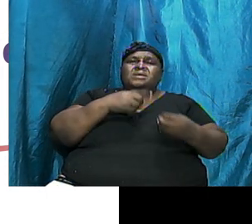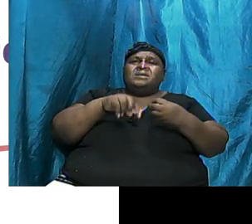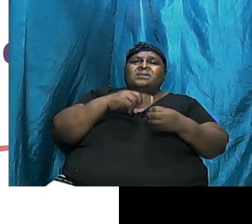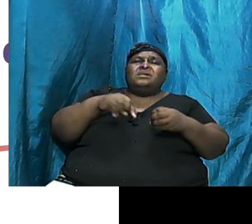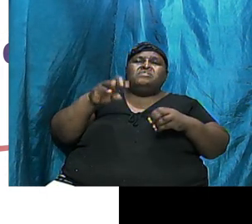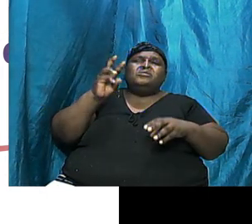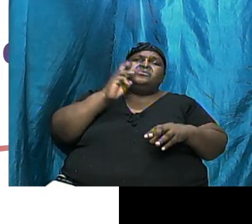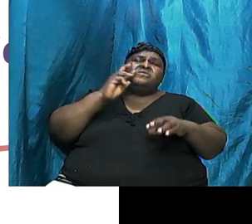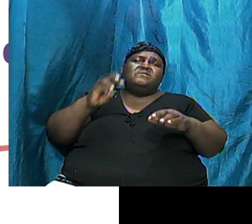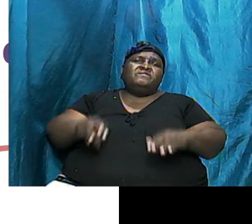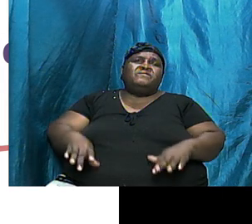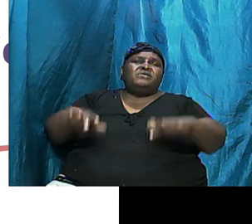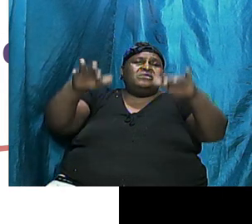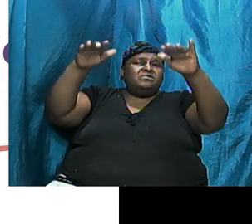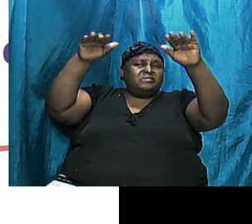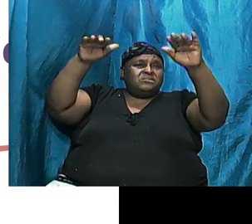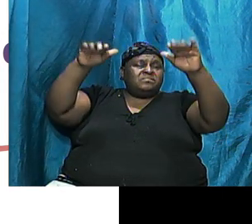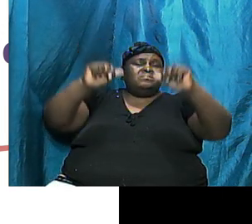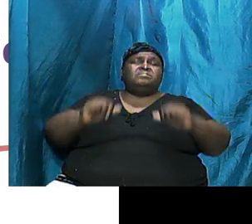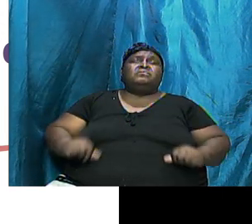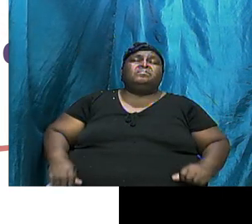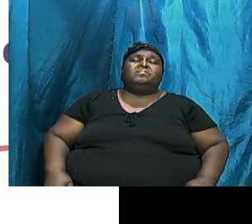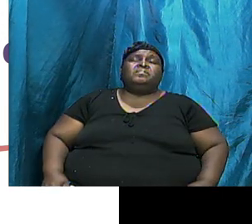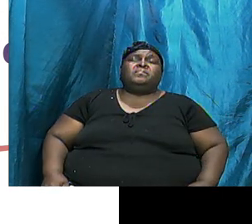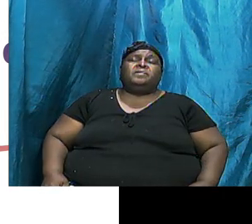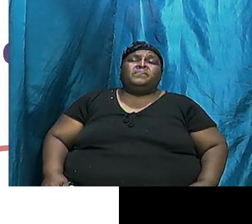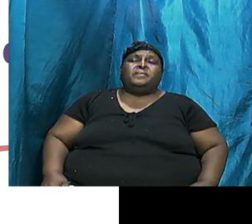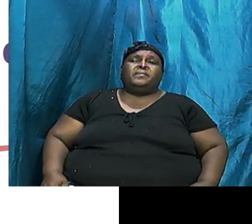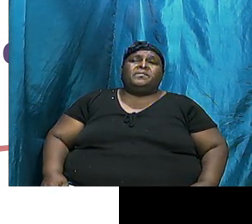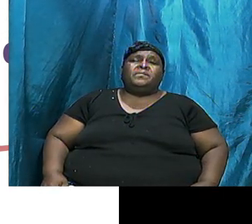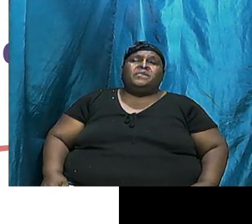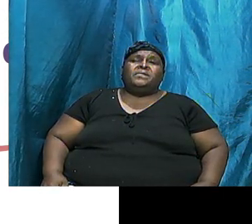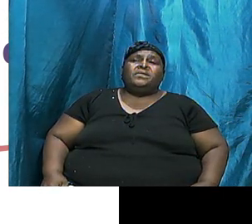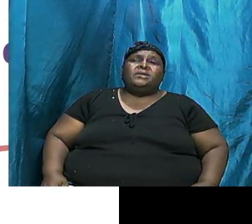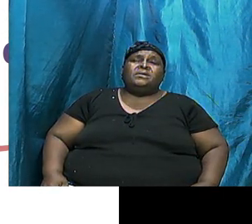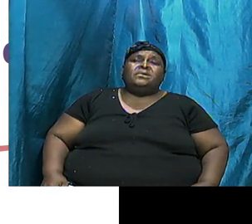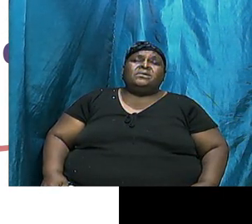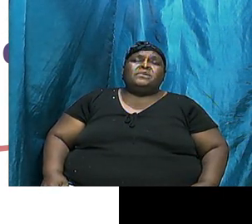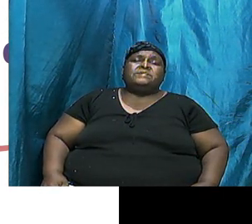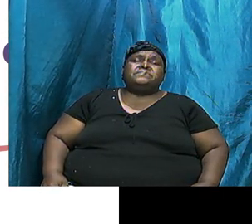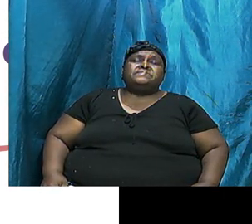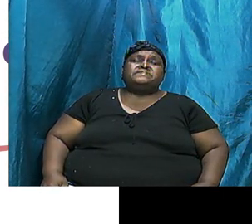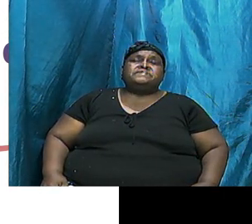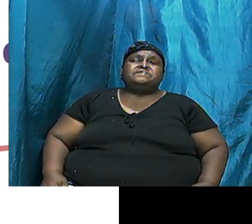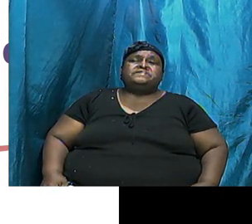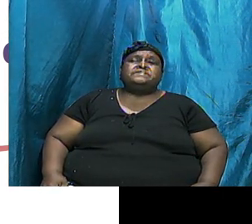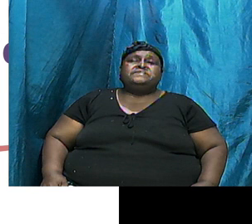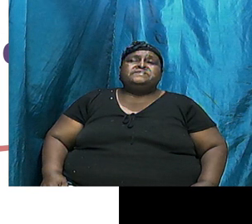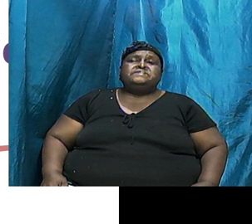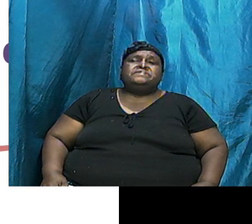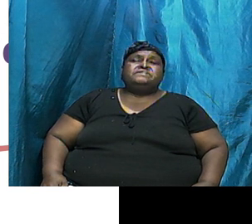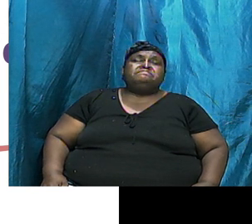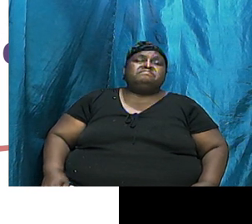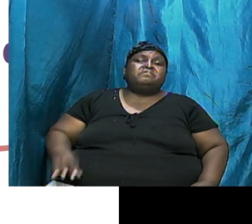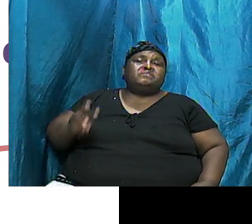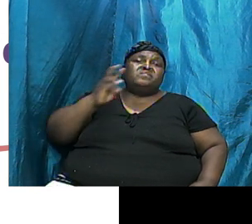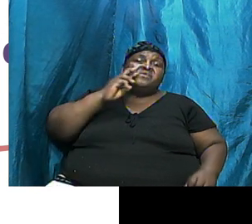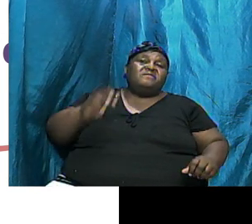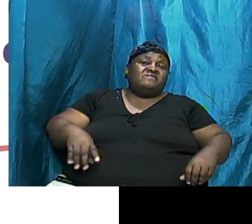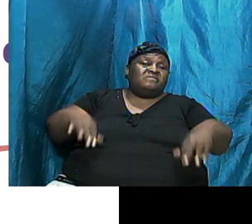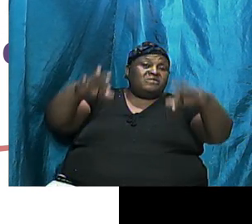The Flood Bible Tells Us That The Flood Came